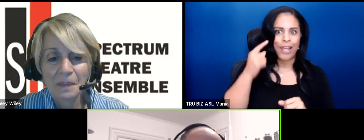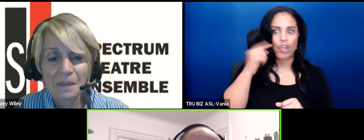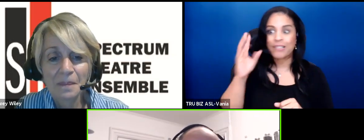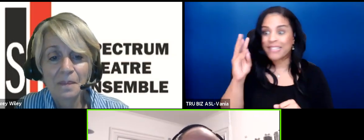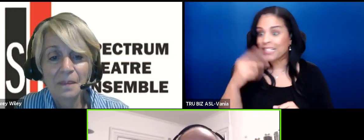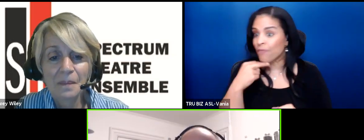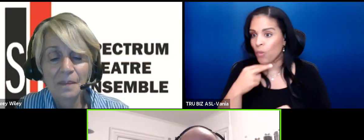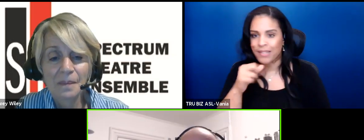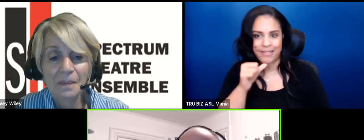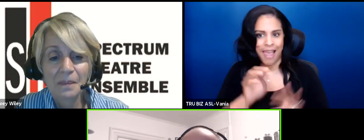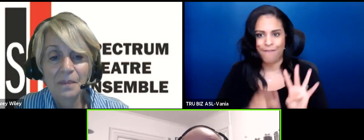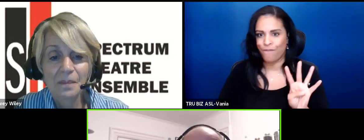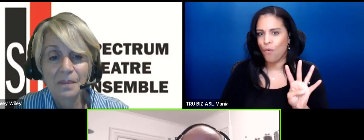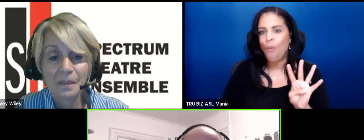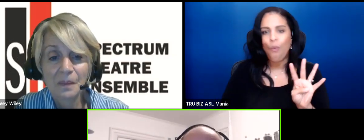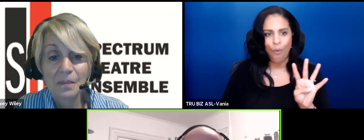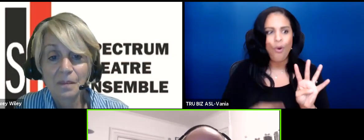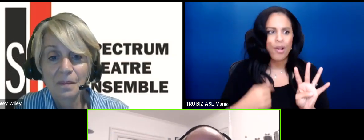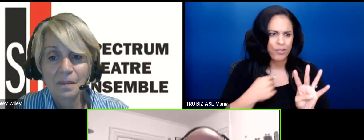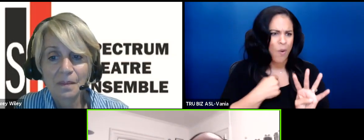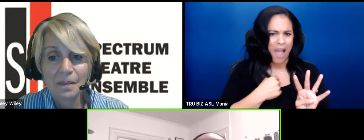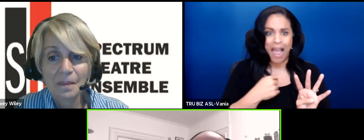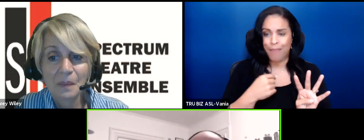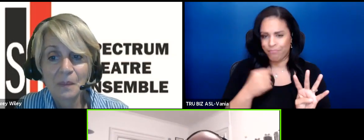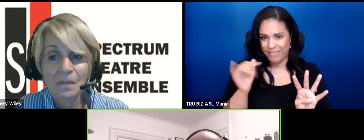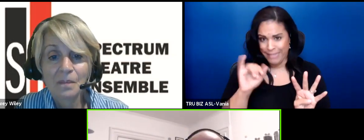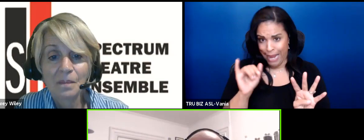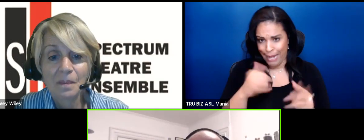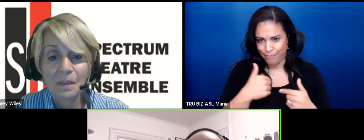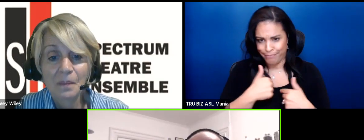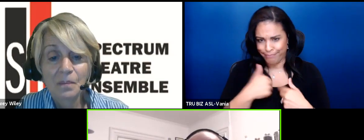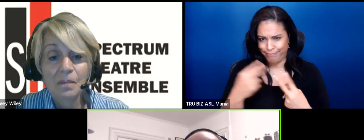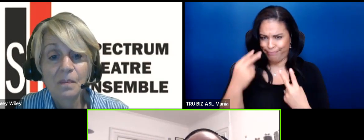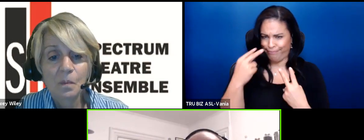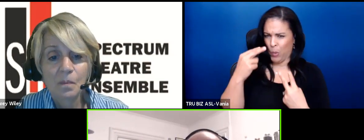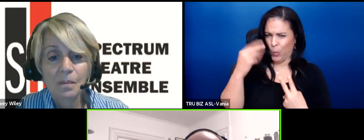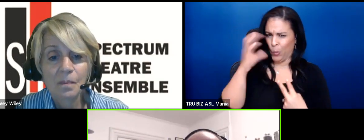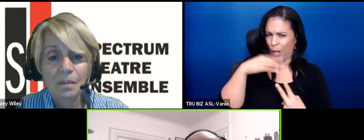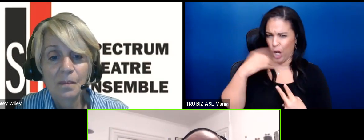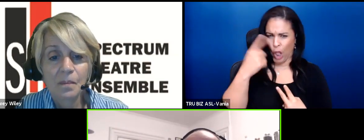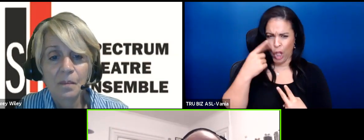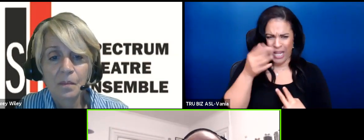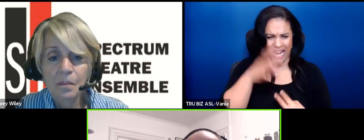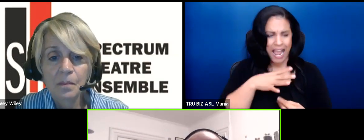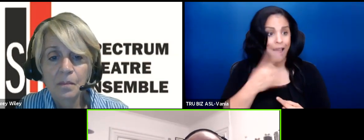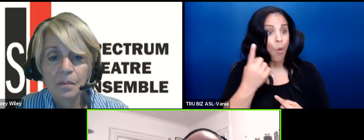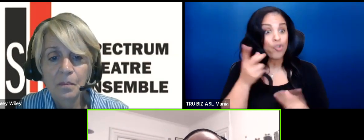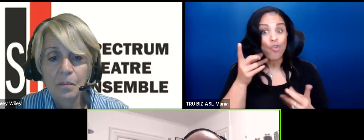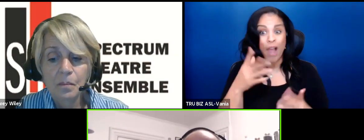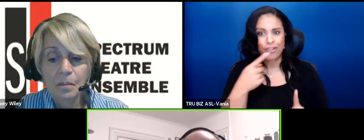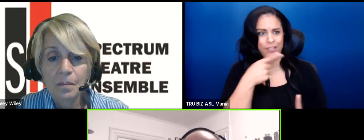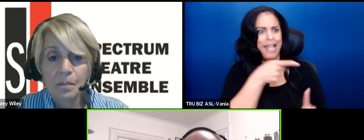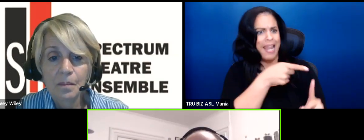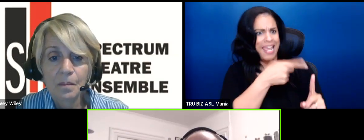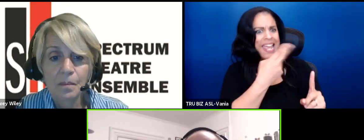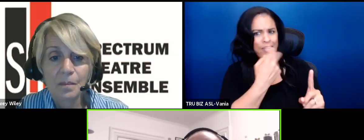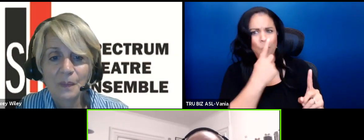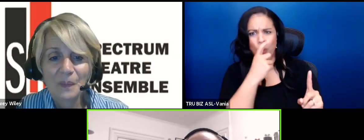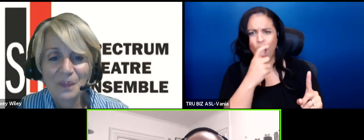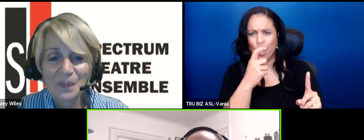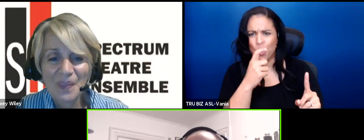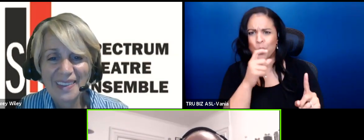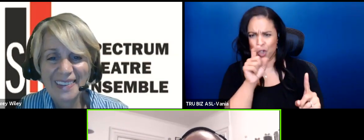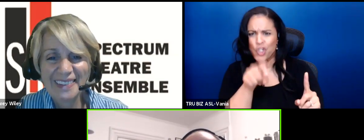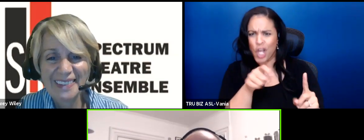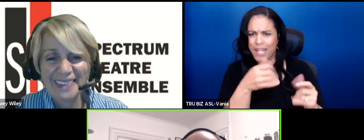but at the same point because I was kind of the weird looking guy. Uh this one director on campus said he's the guy who should play Prospero in this production